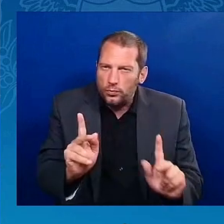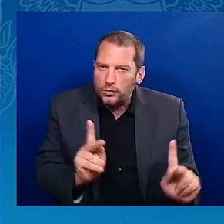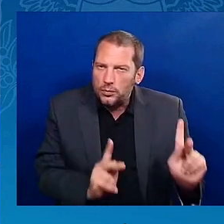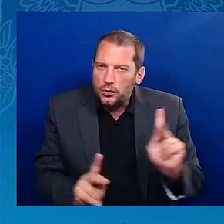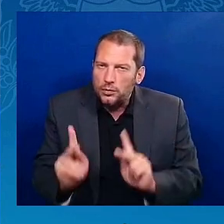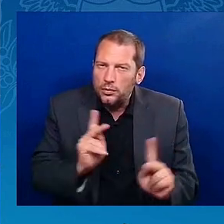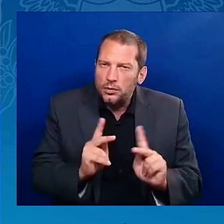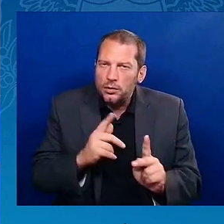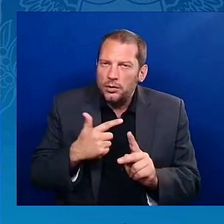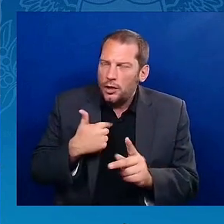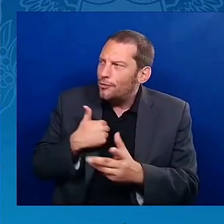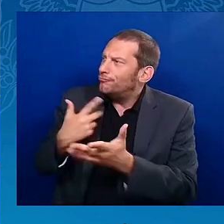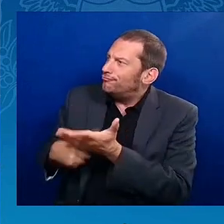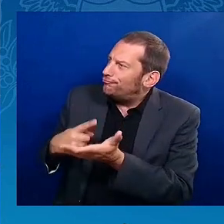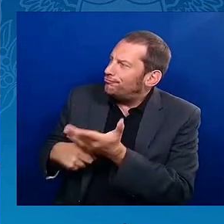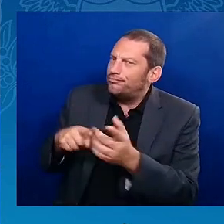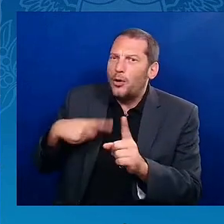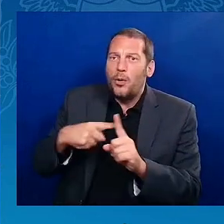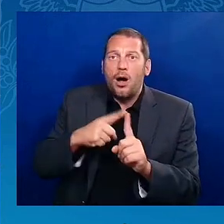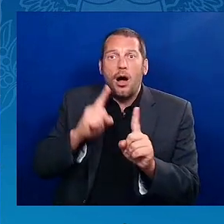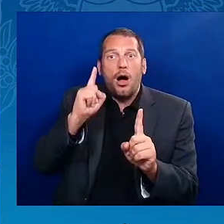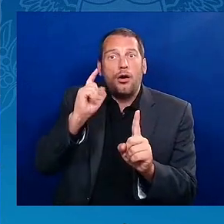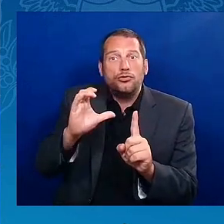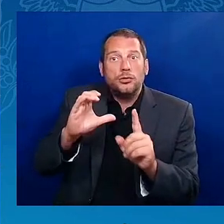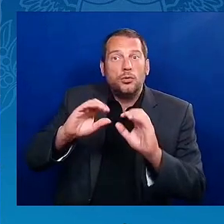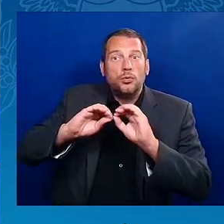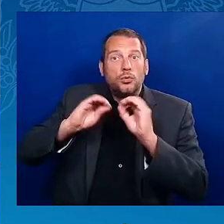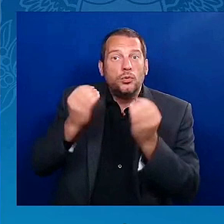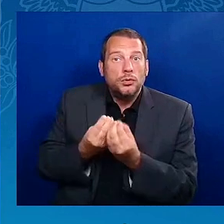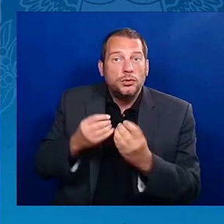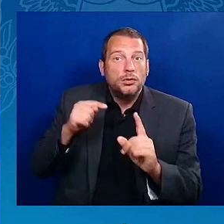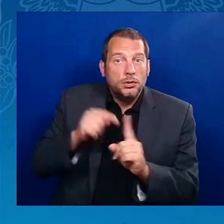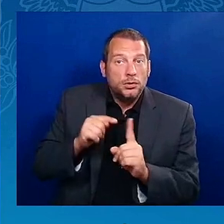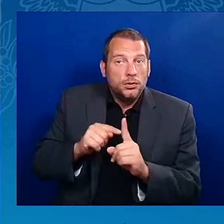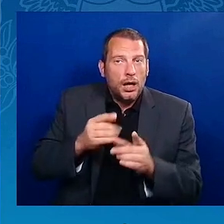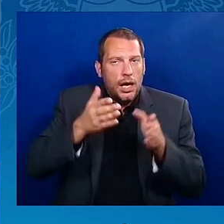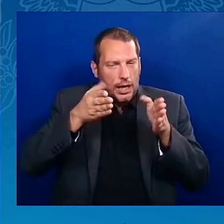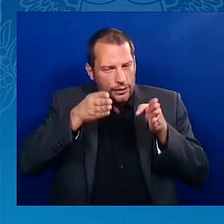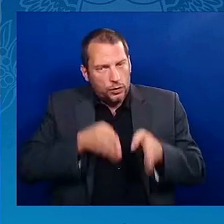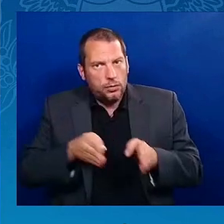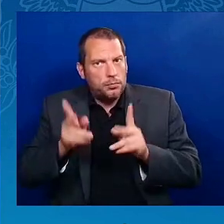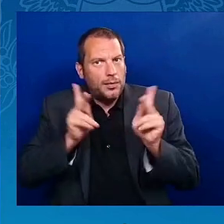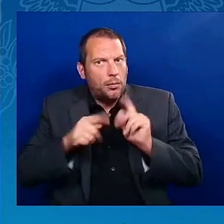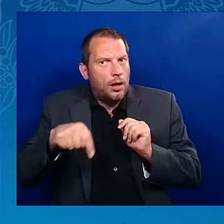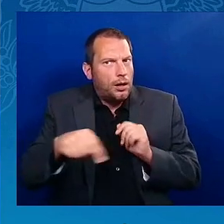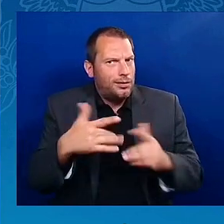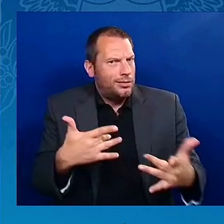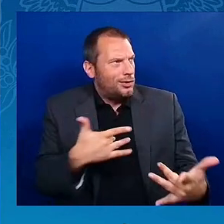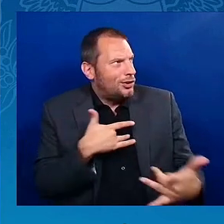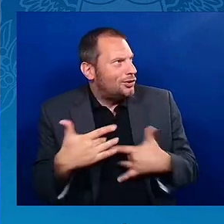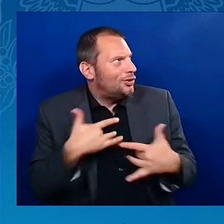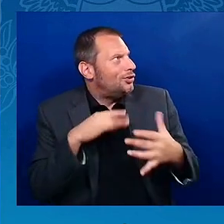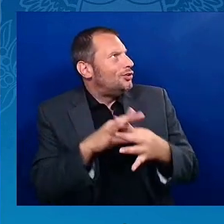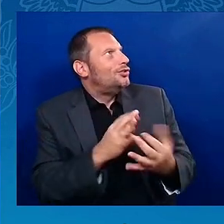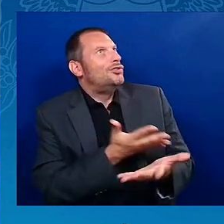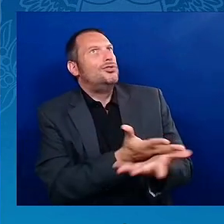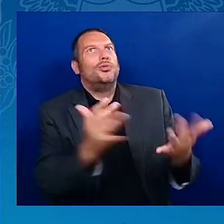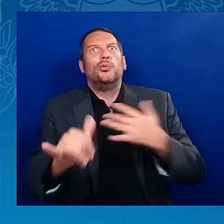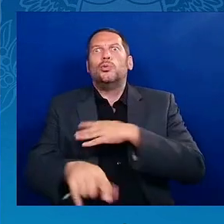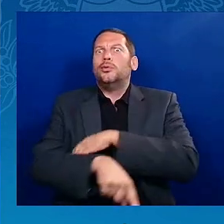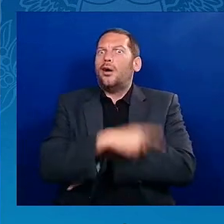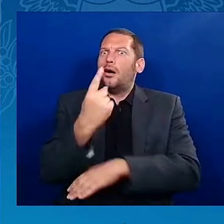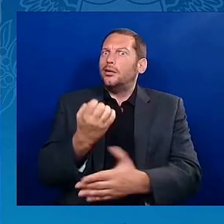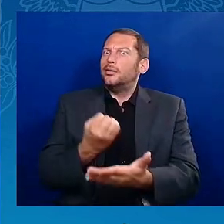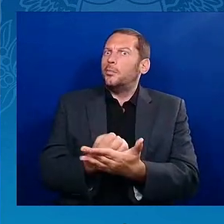concerns regarding economic opportunity. The work Vice President Kamala Harris has delivered in this